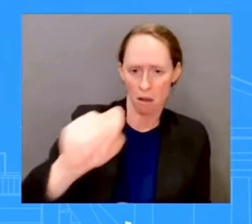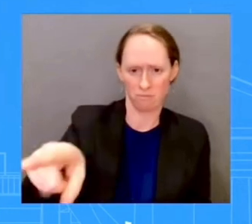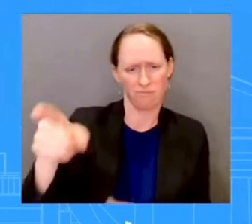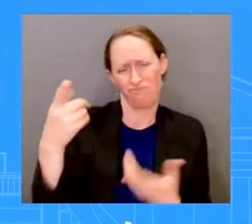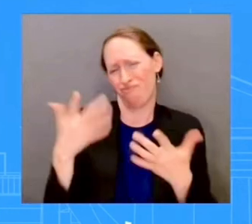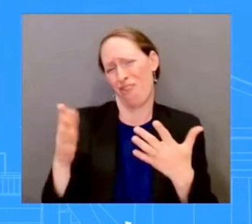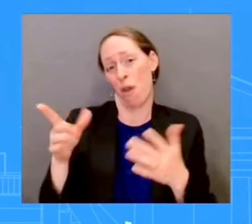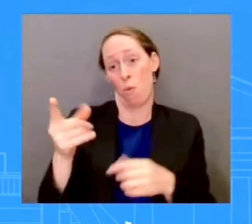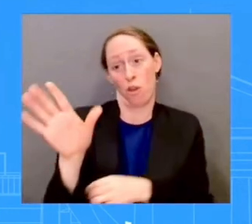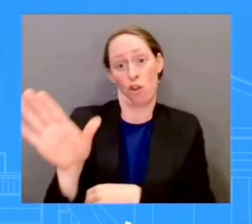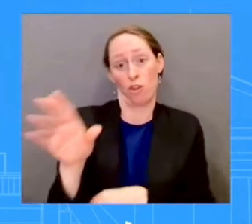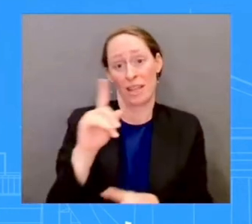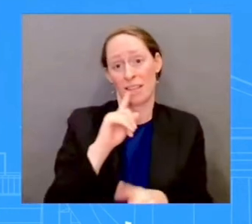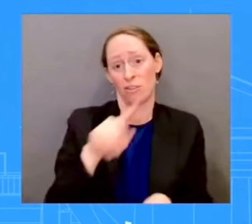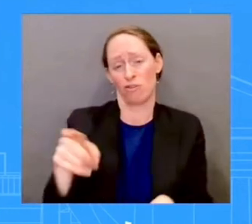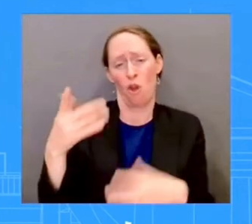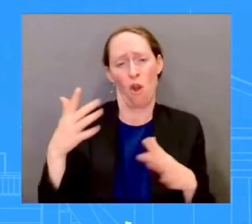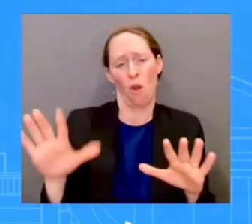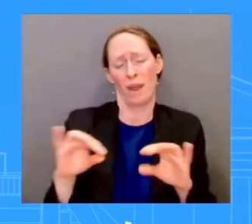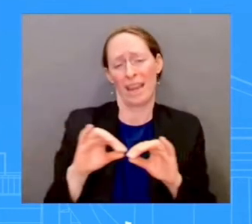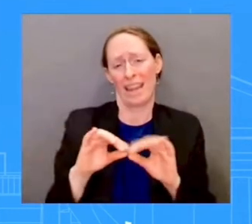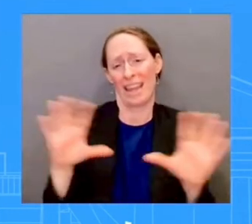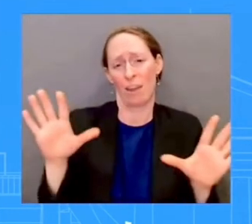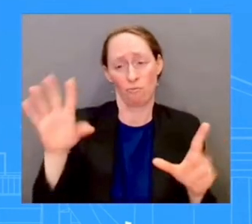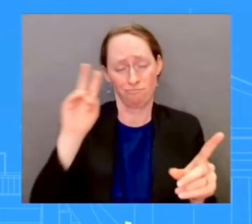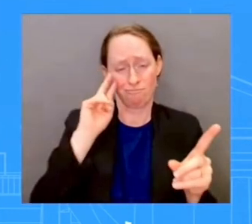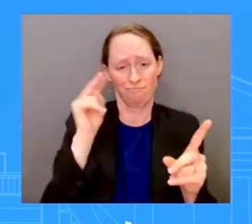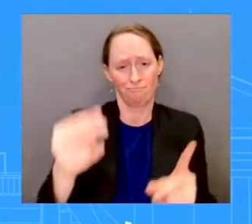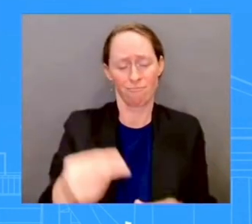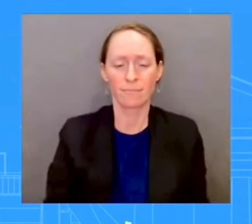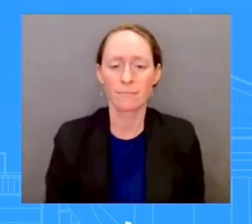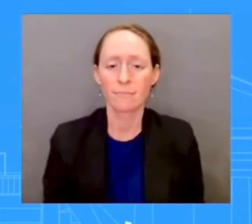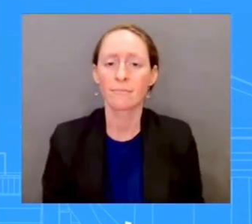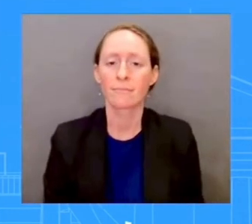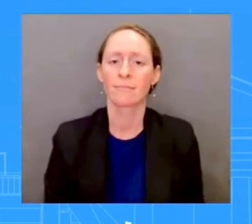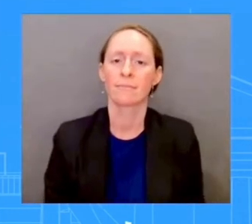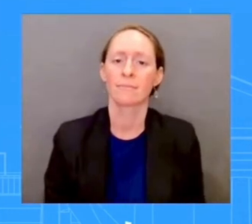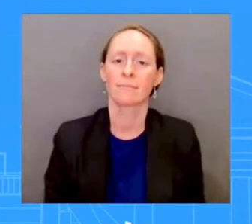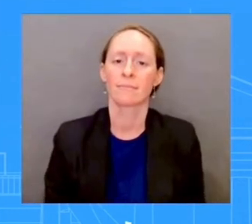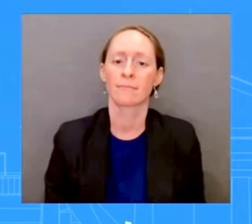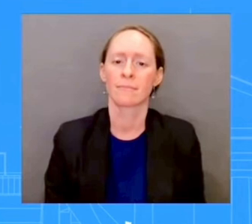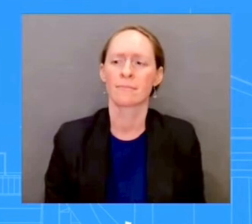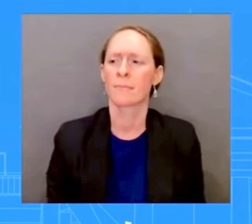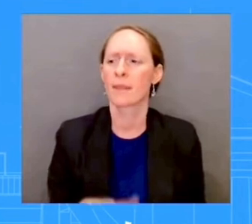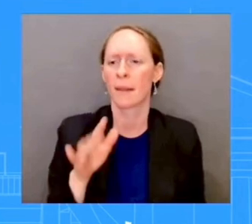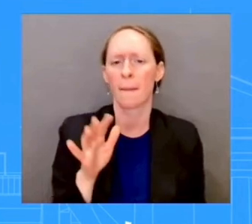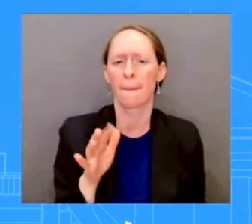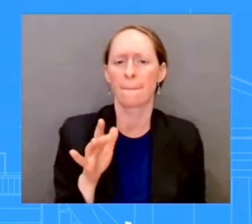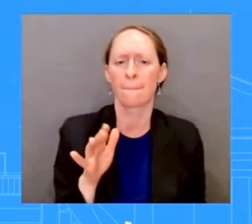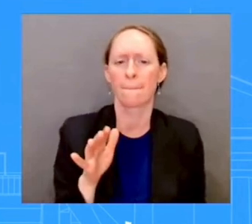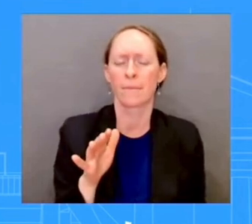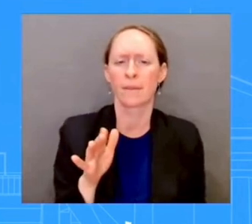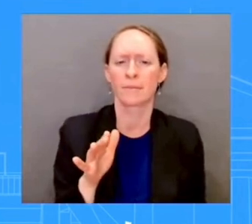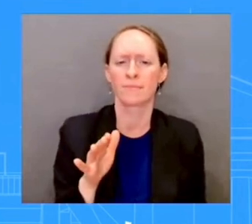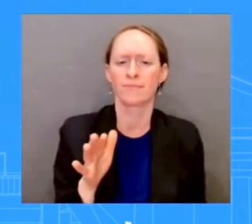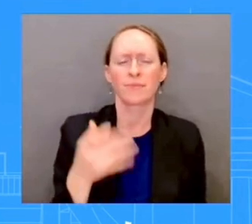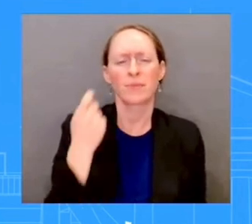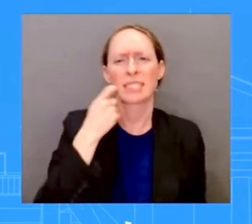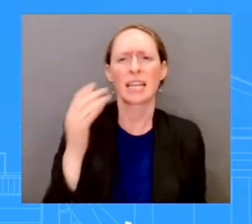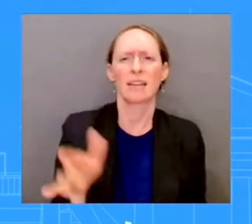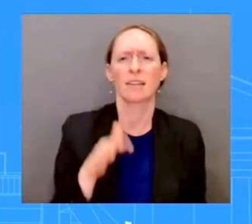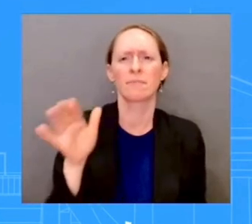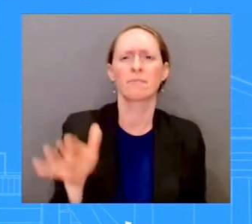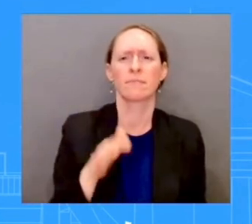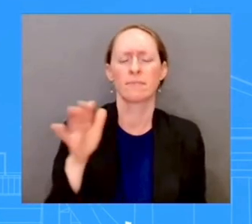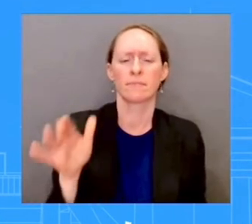she had a media availability, I believe not yesterday, the day before, when she was in China. So certainly would point you to